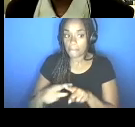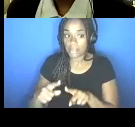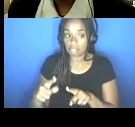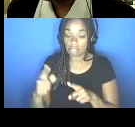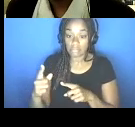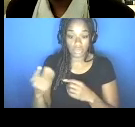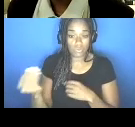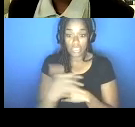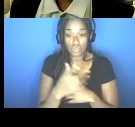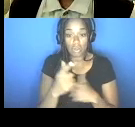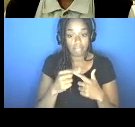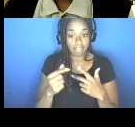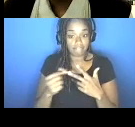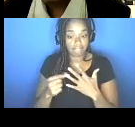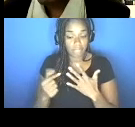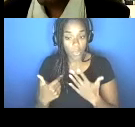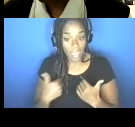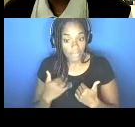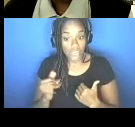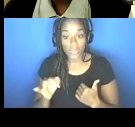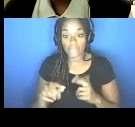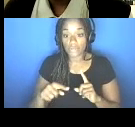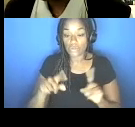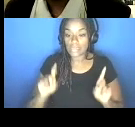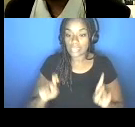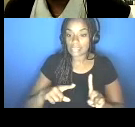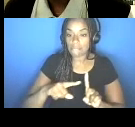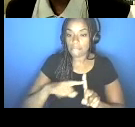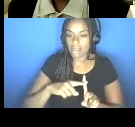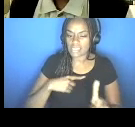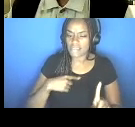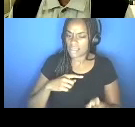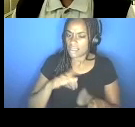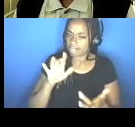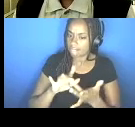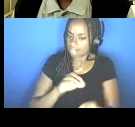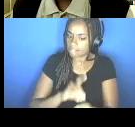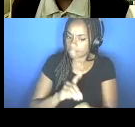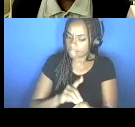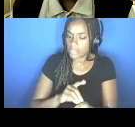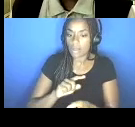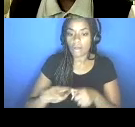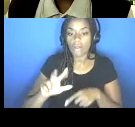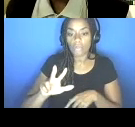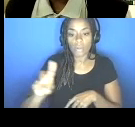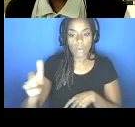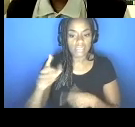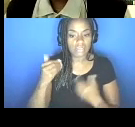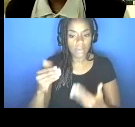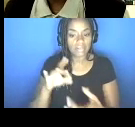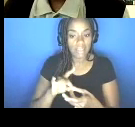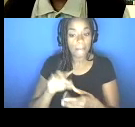something, if you do test positive, reach out to a provider and call 3-1-1 to get connected. But this is something that if you do test